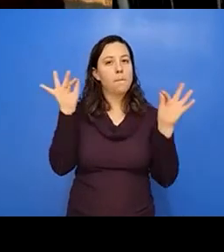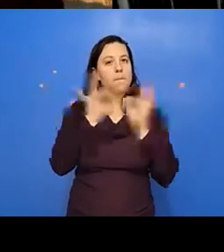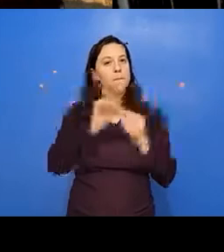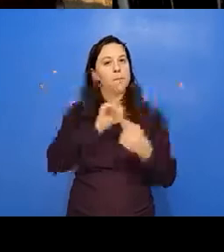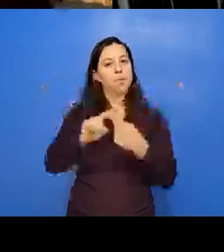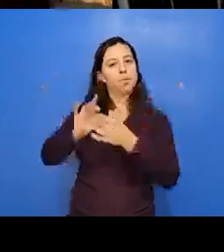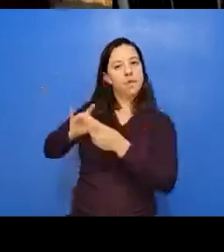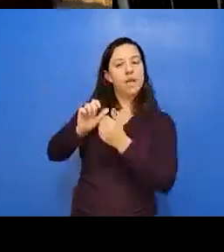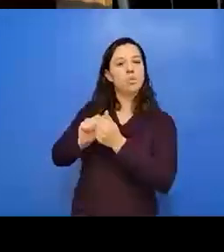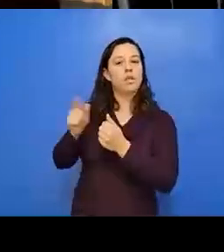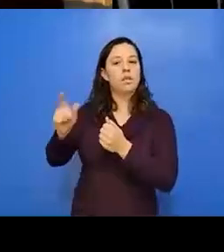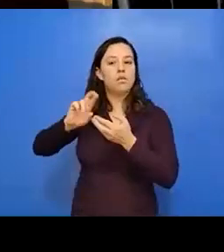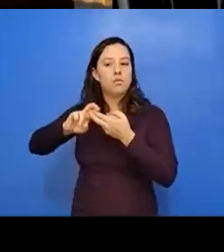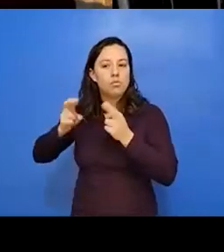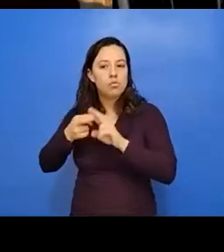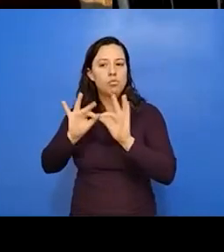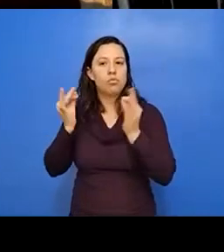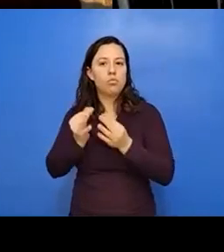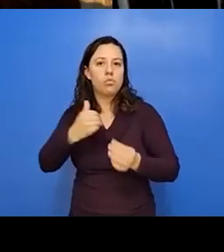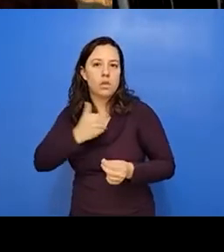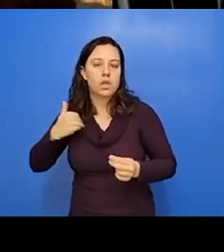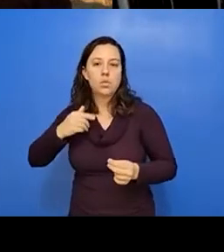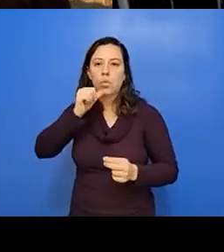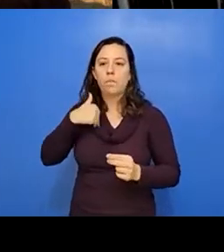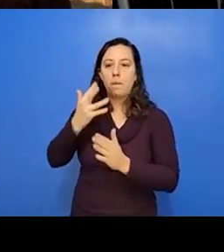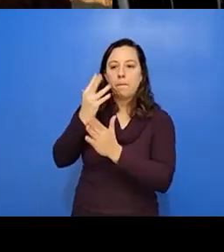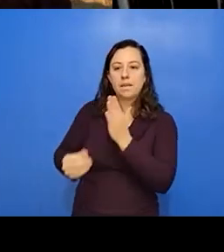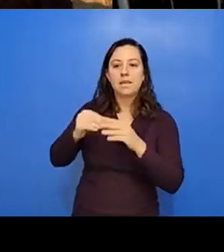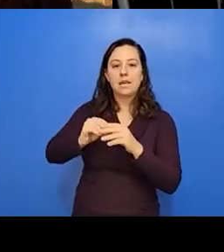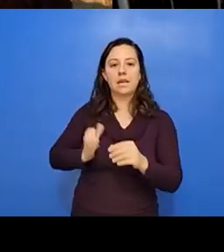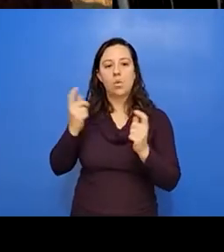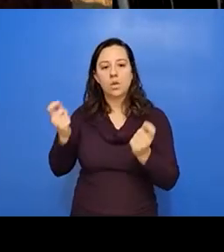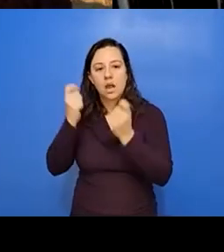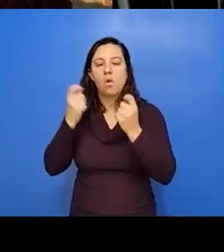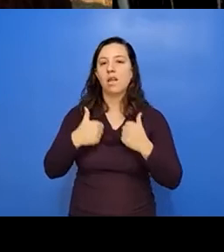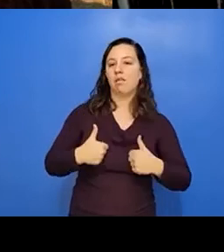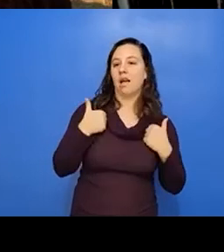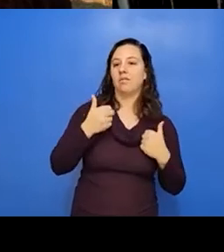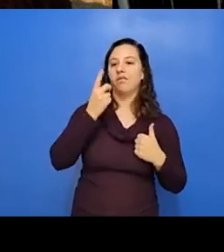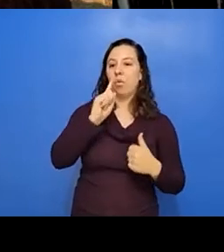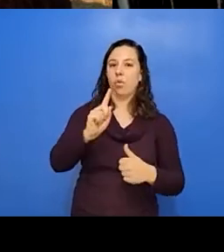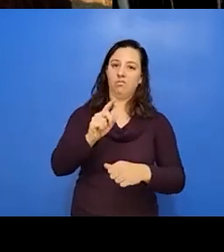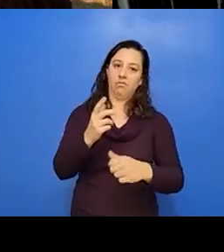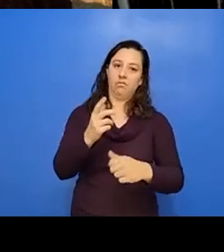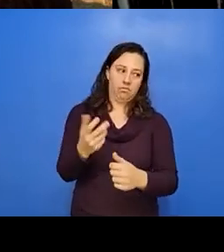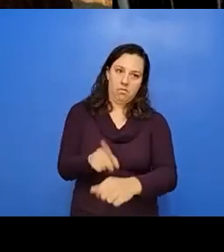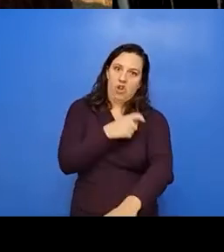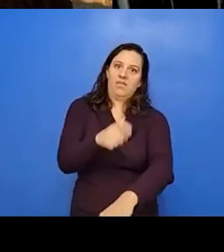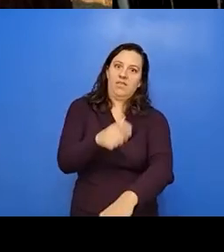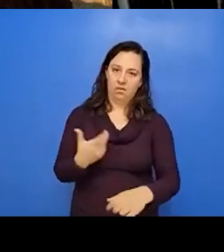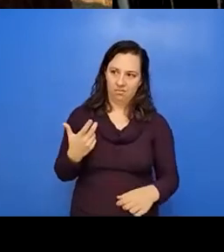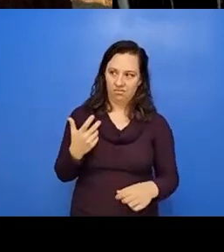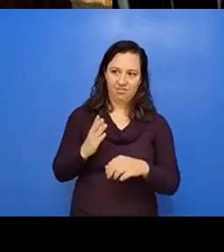the relatives who have been missing from our ceremonies and from our lives for far too long? Um,